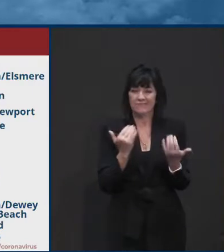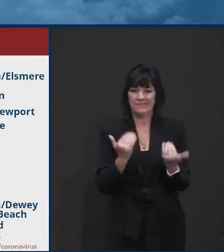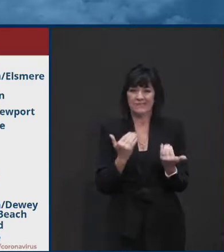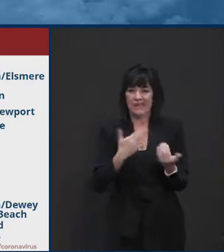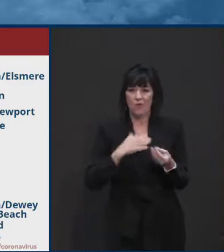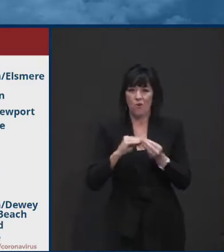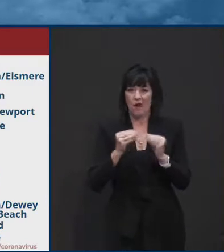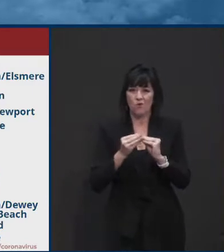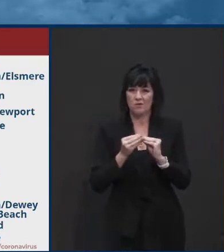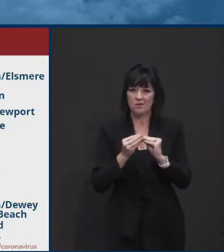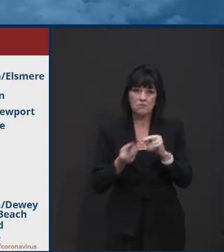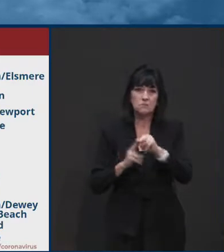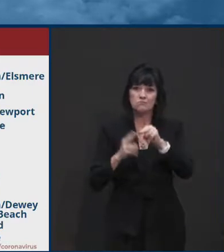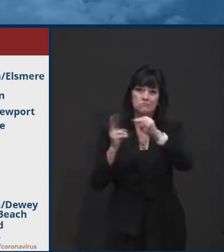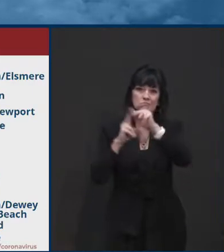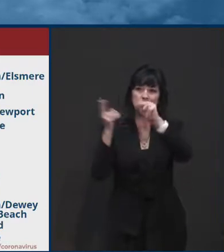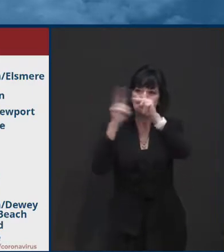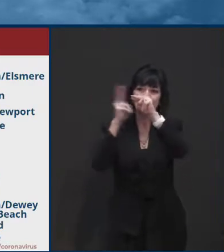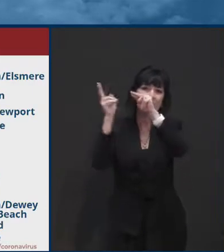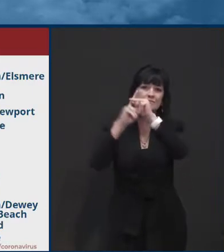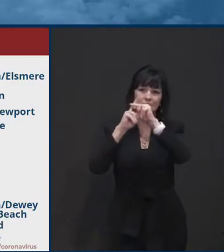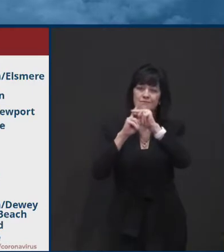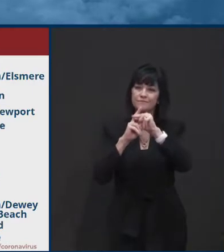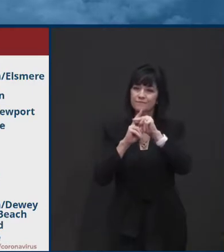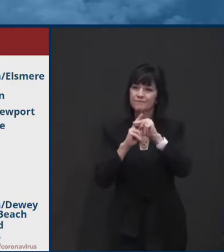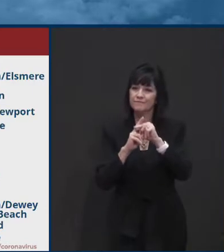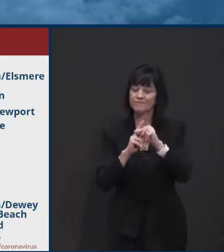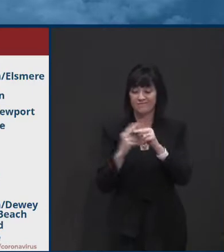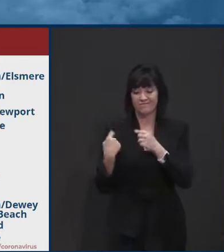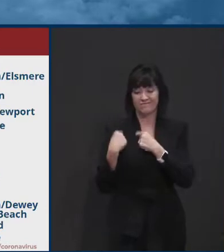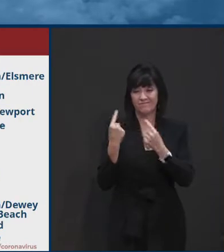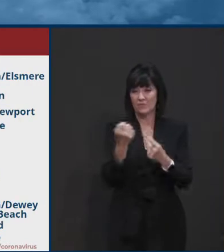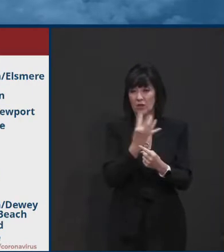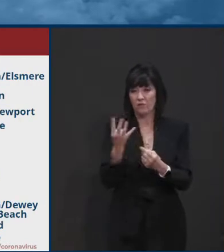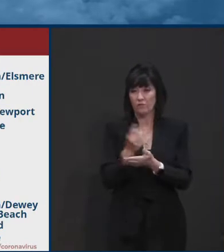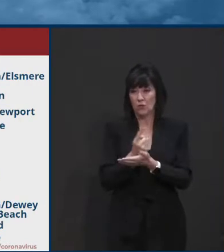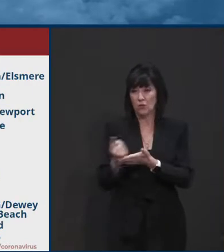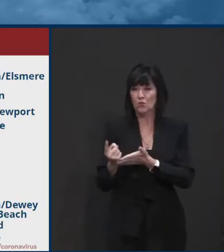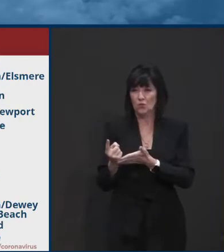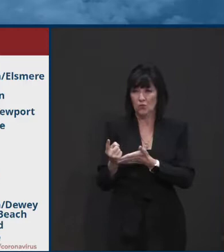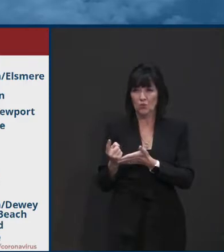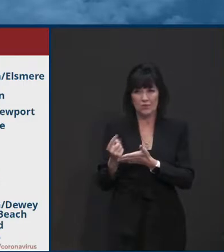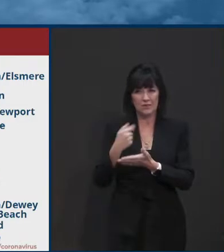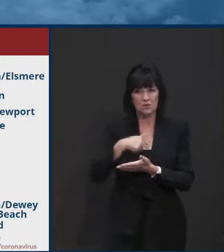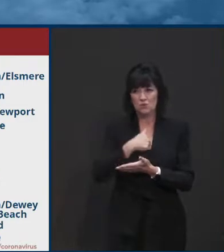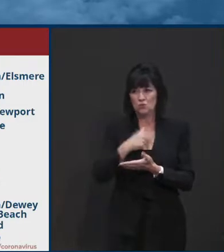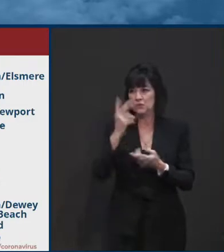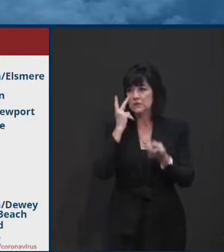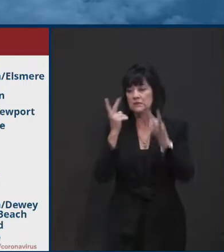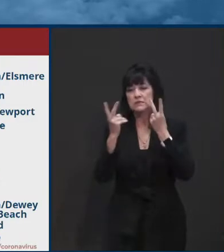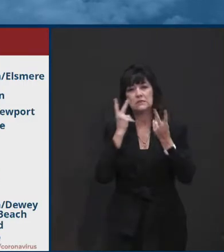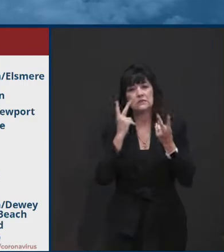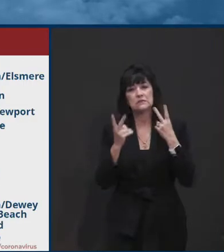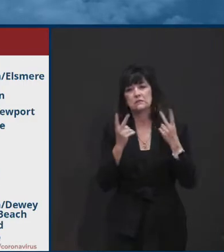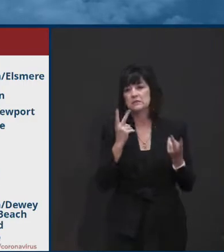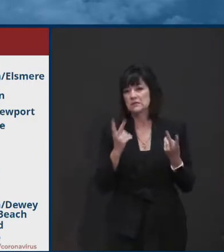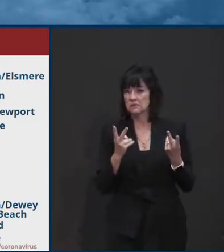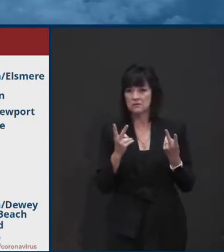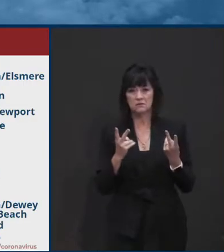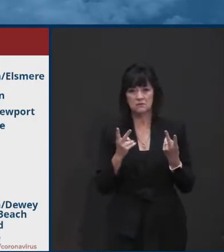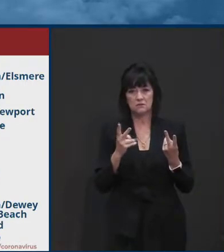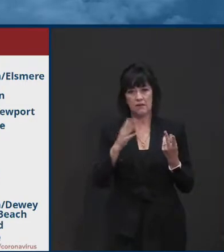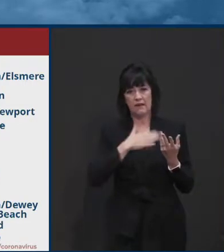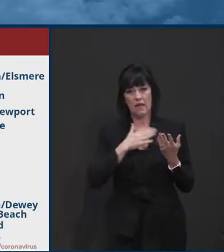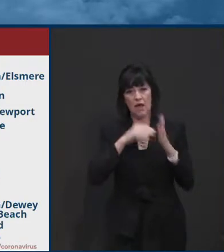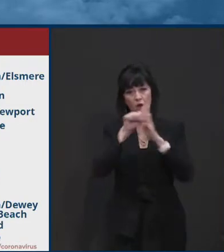pretty rapid increase over the past few weeks. And, um, and we all are concerned about the